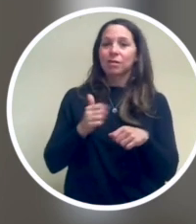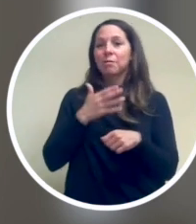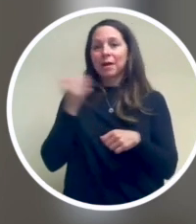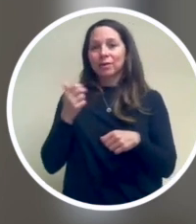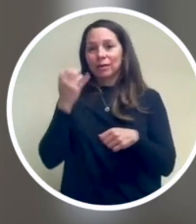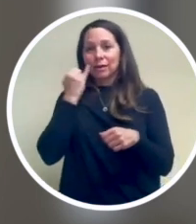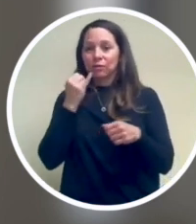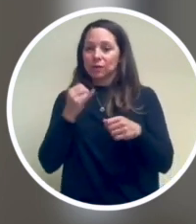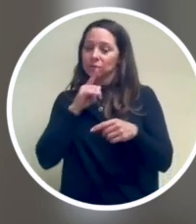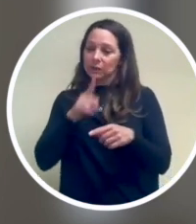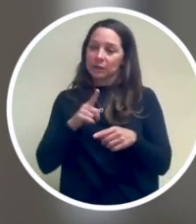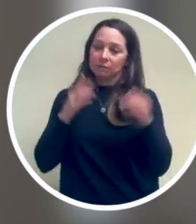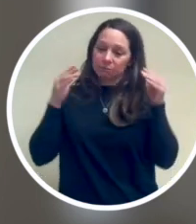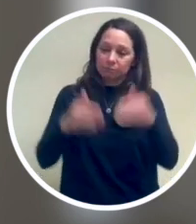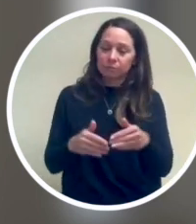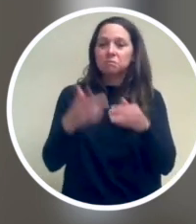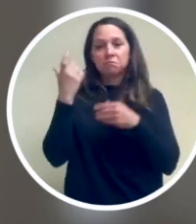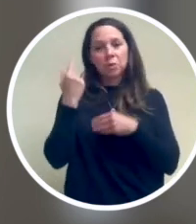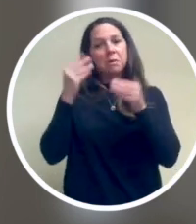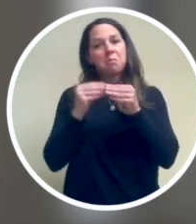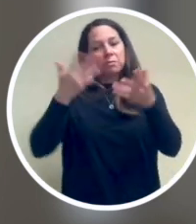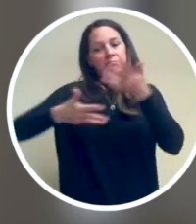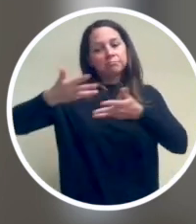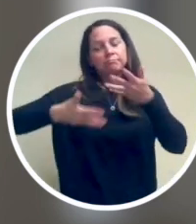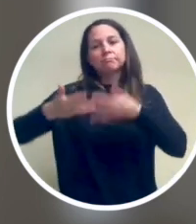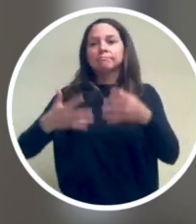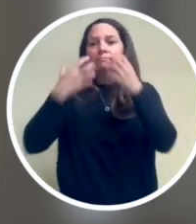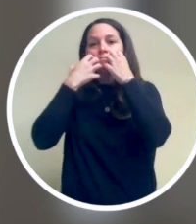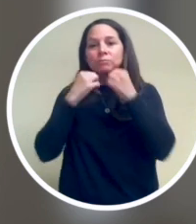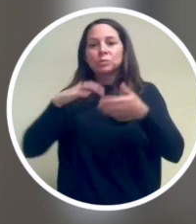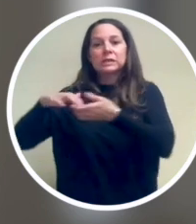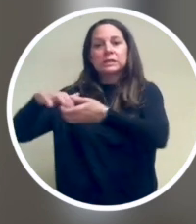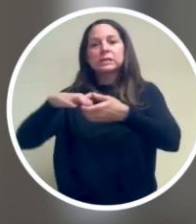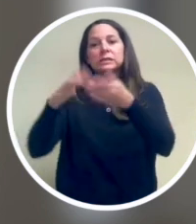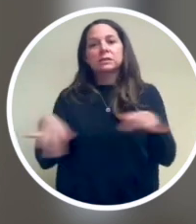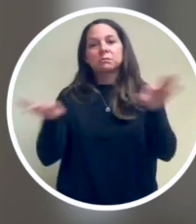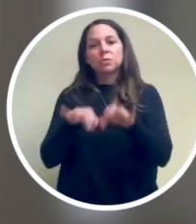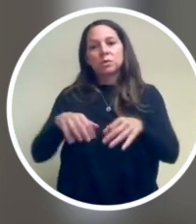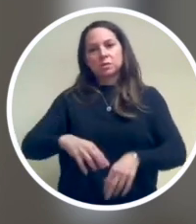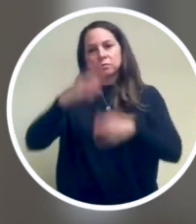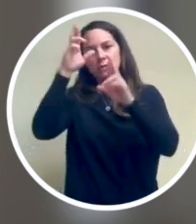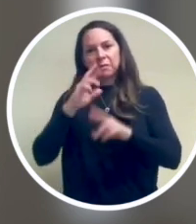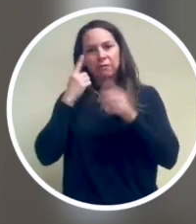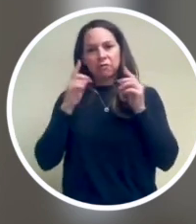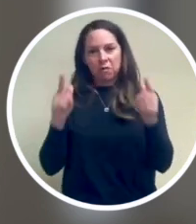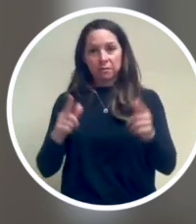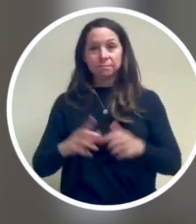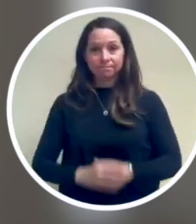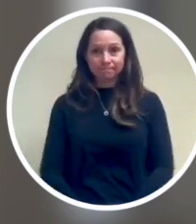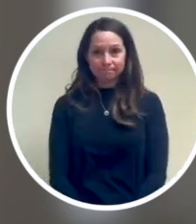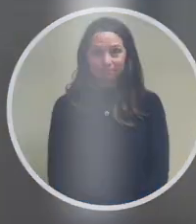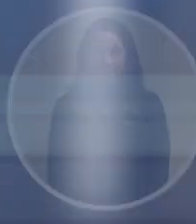better lives as we make it our practice to understand more about each other and embrace the essential dignity of every